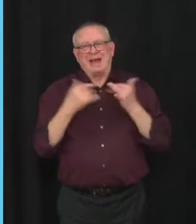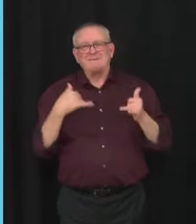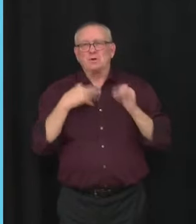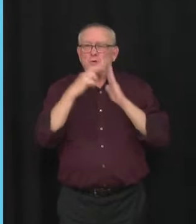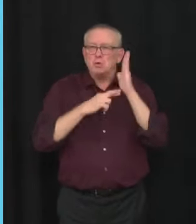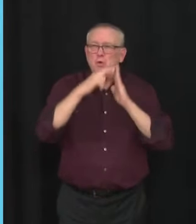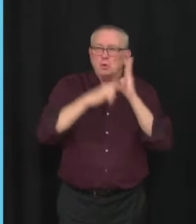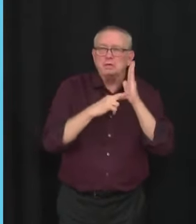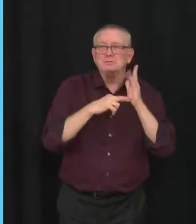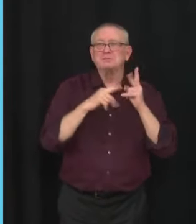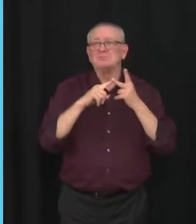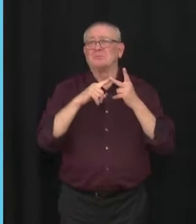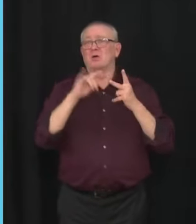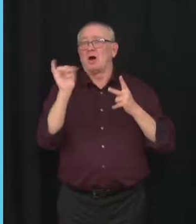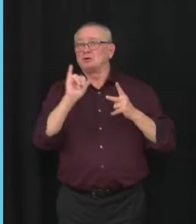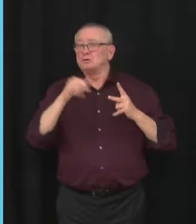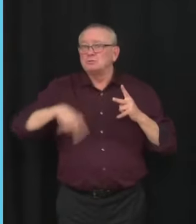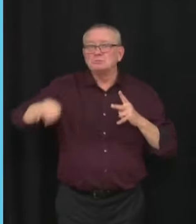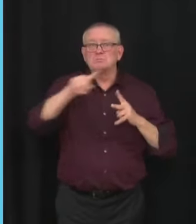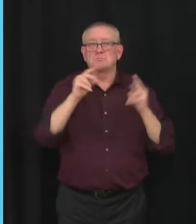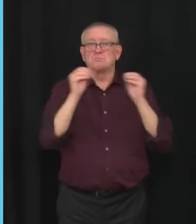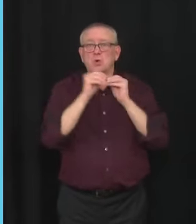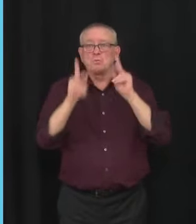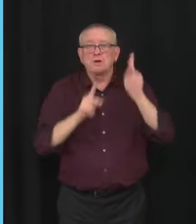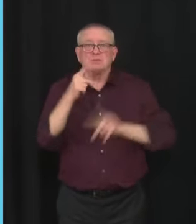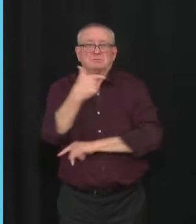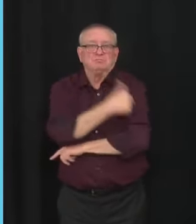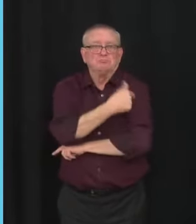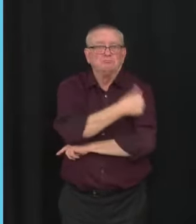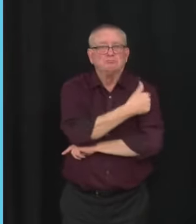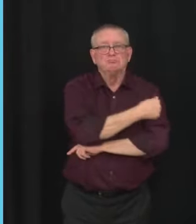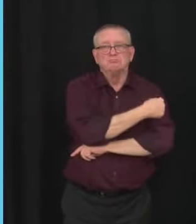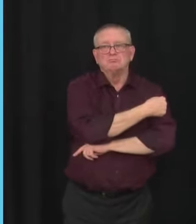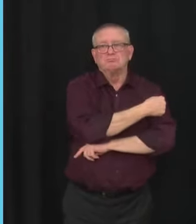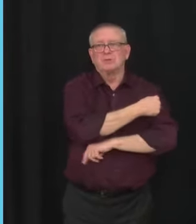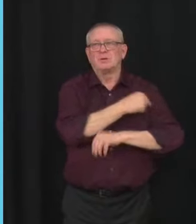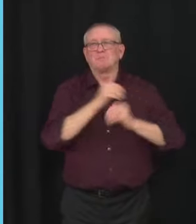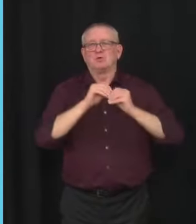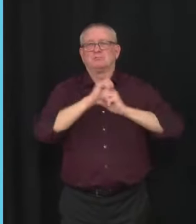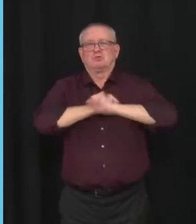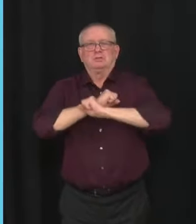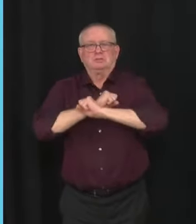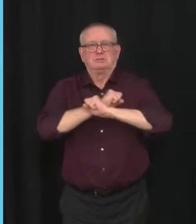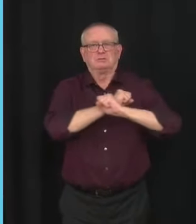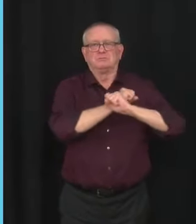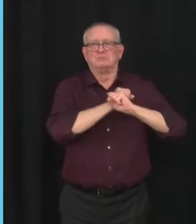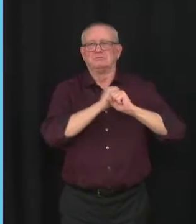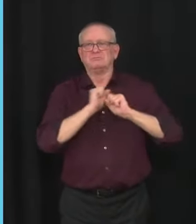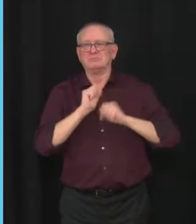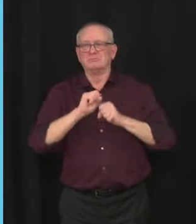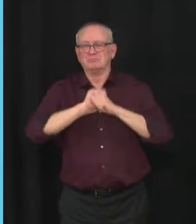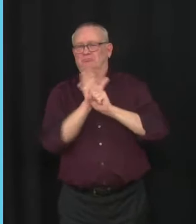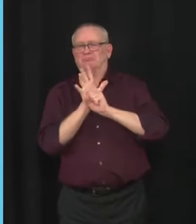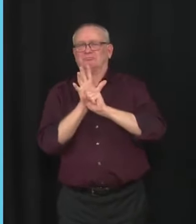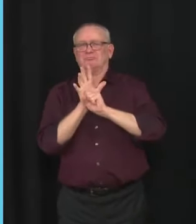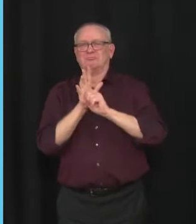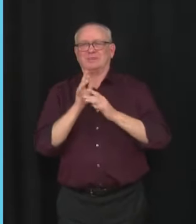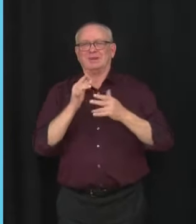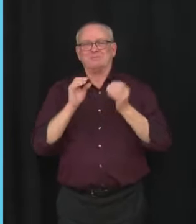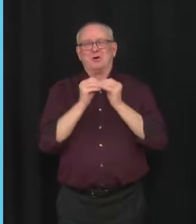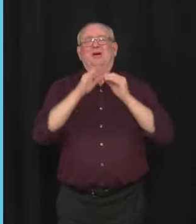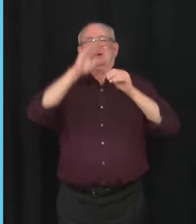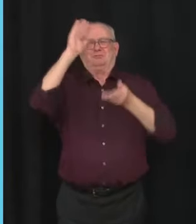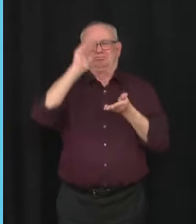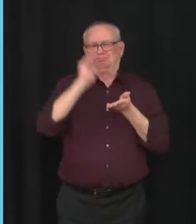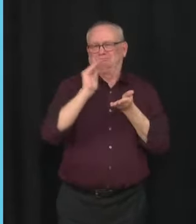of immunization, vaccination have worked to slow the spread of COVID-19. Today, there are 475